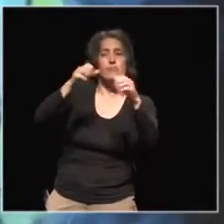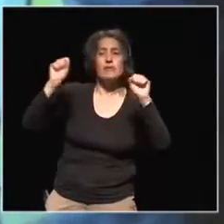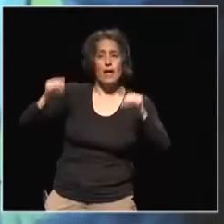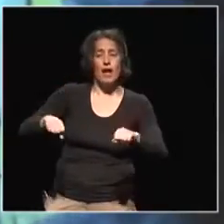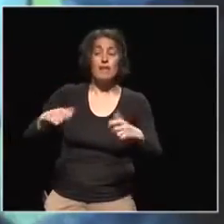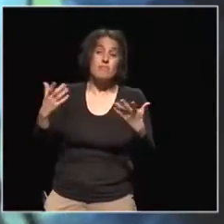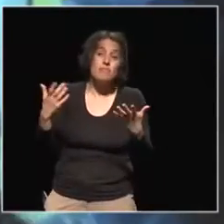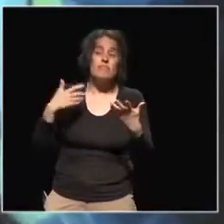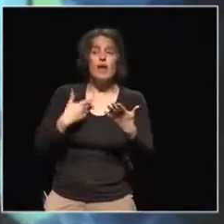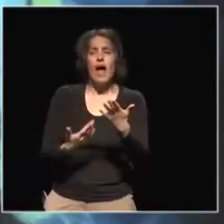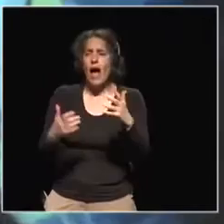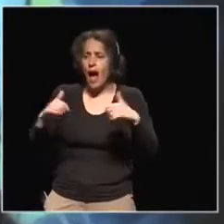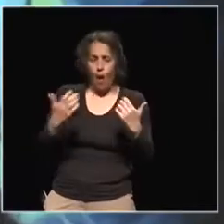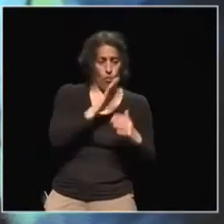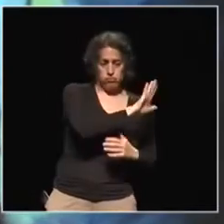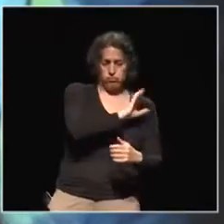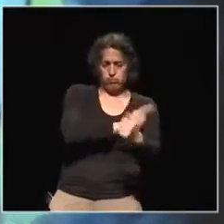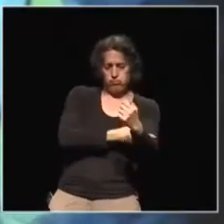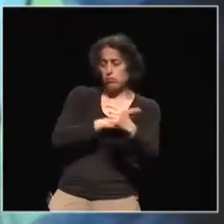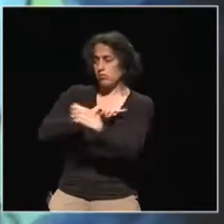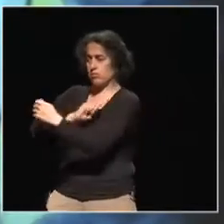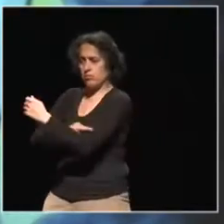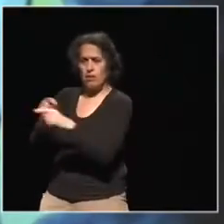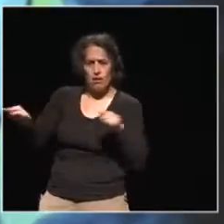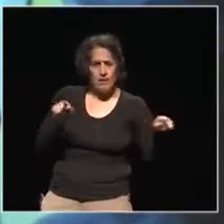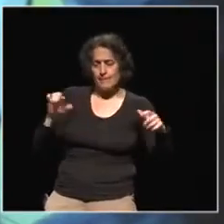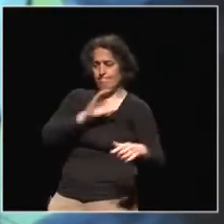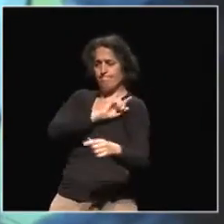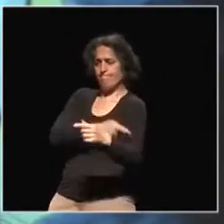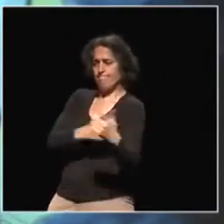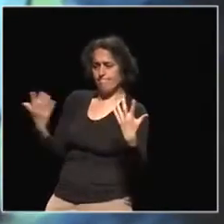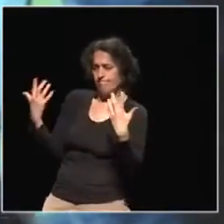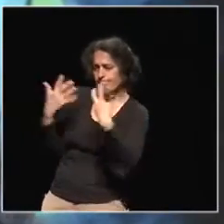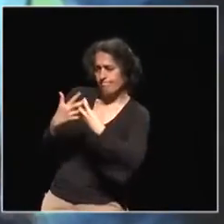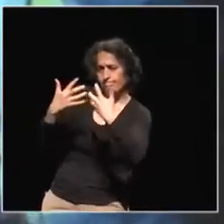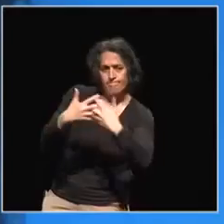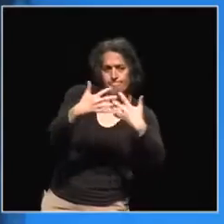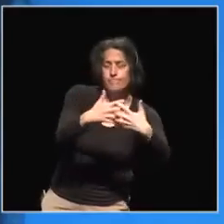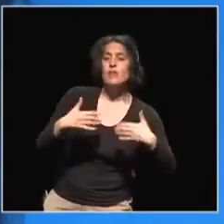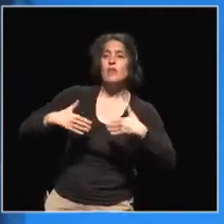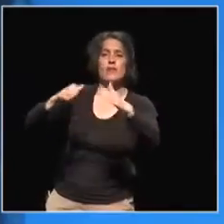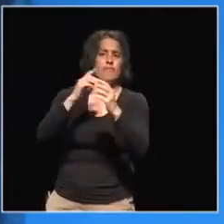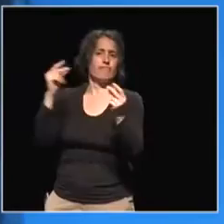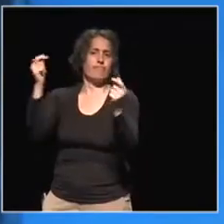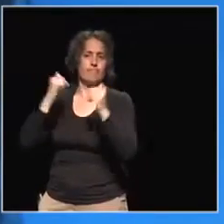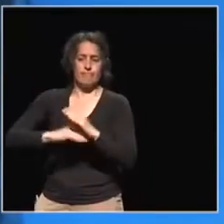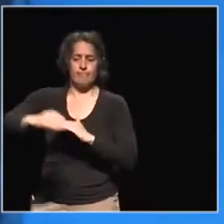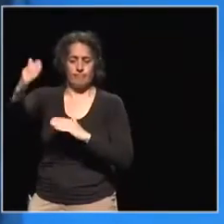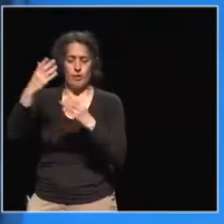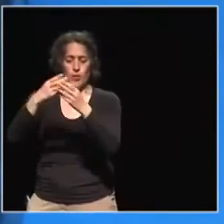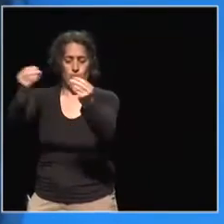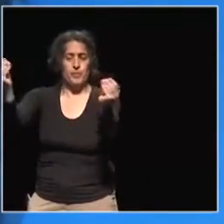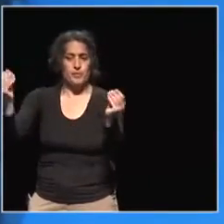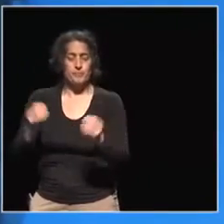is how to synchronize our energies to have a faster effect or a faster solution. I certainly believe in a World Citizens